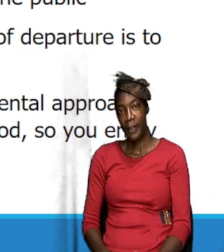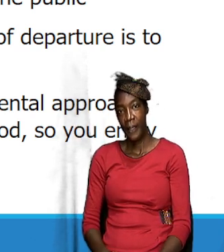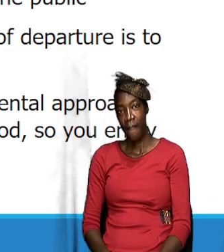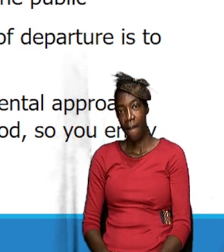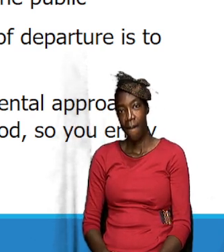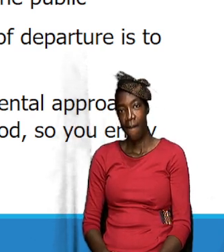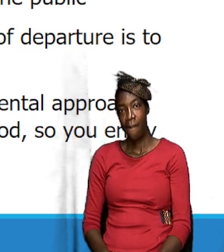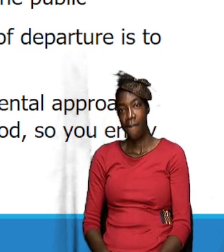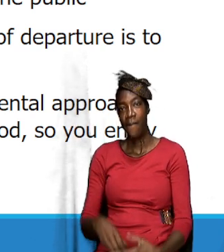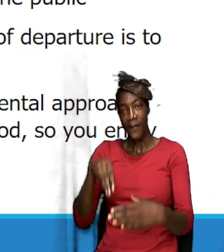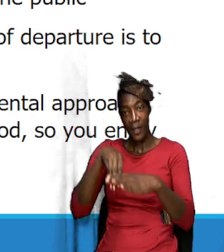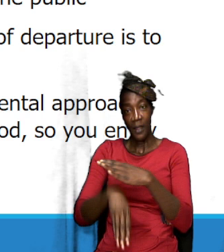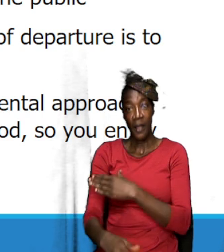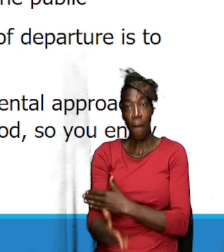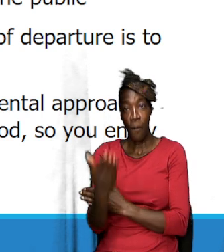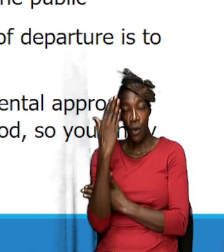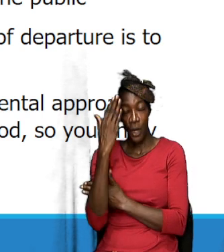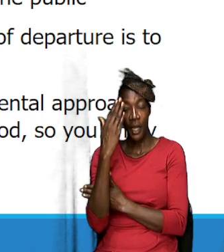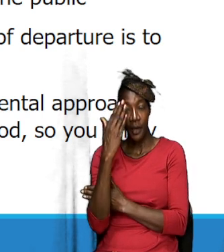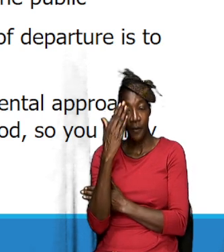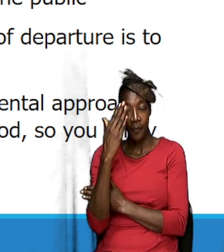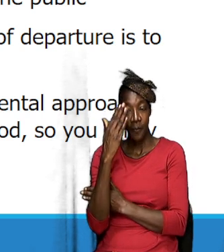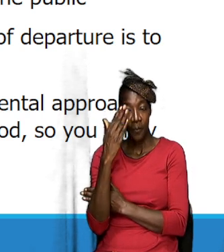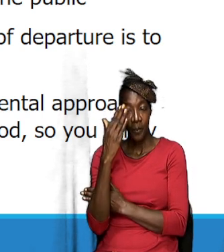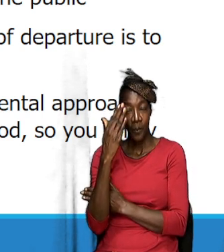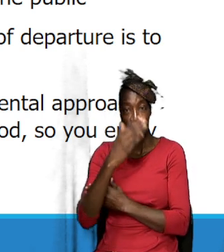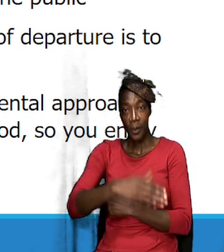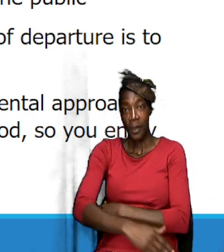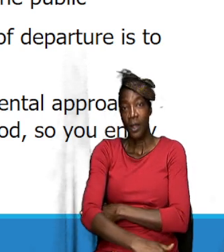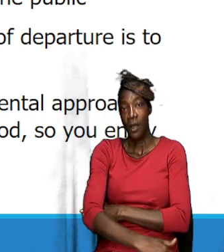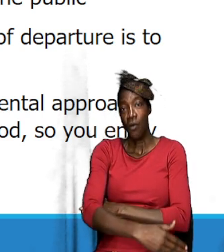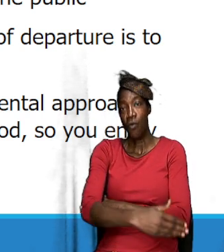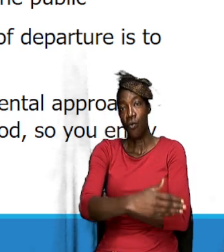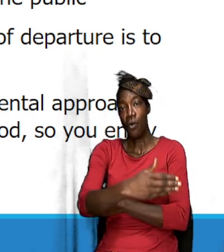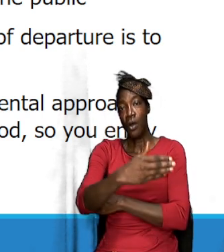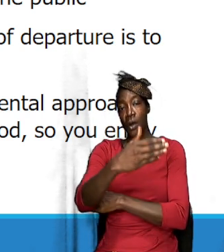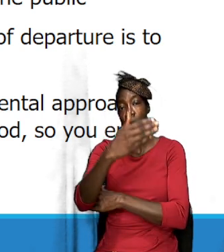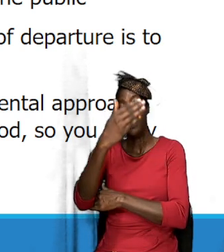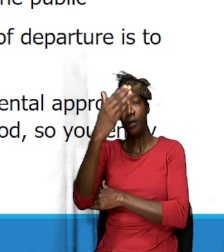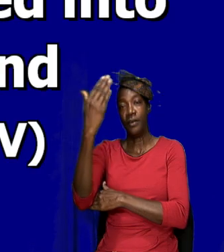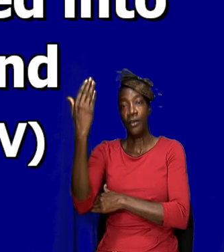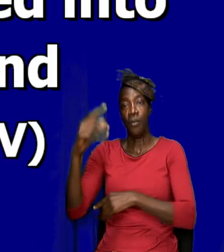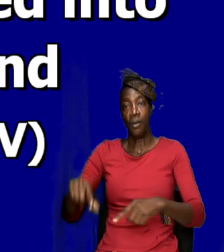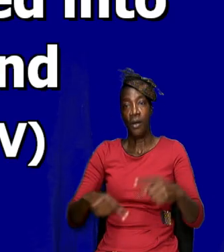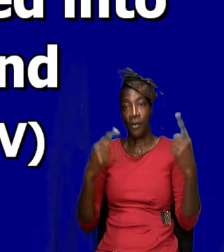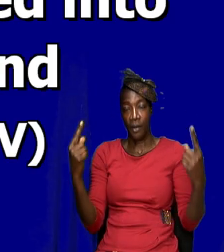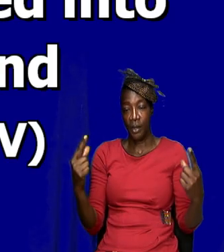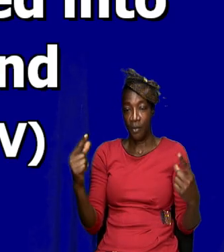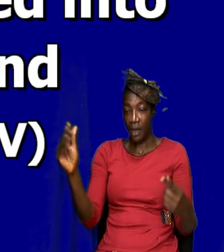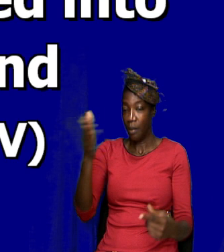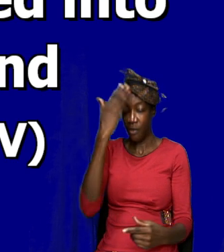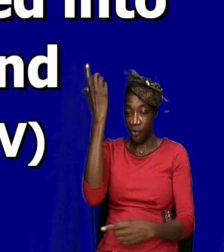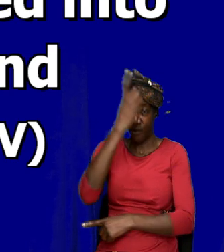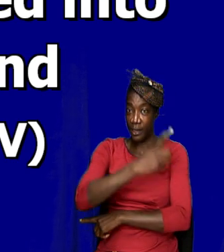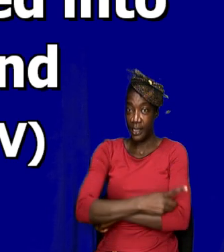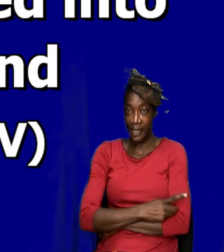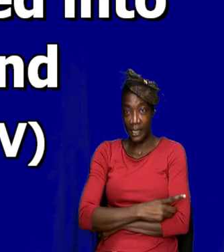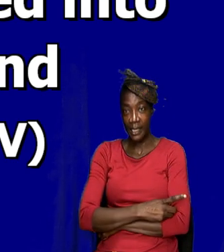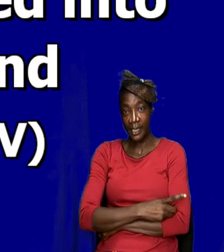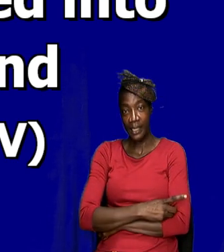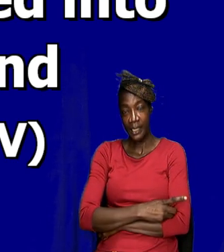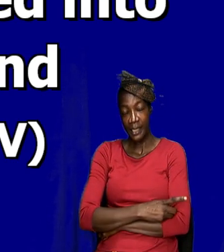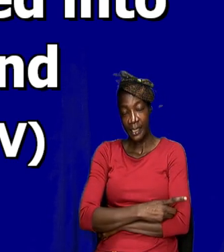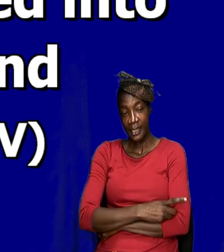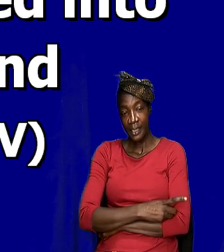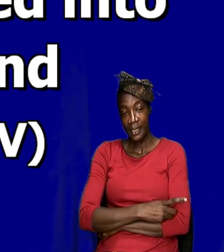that, and in the morning rising up a great while before day or before you know, the